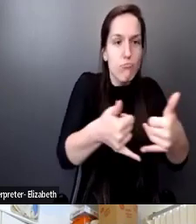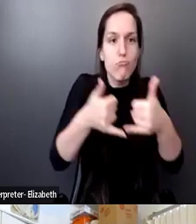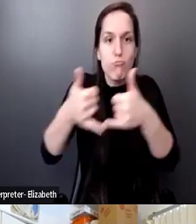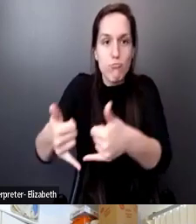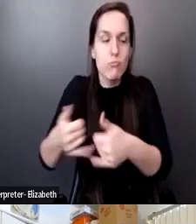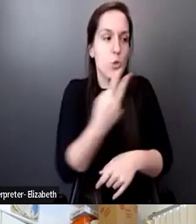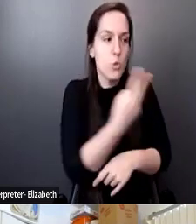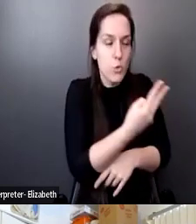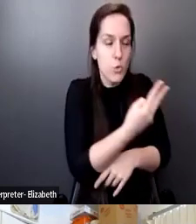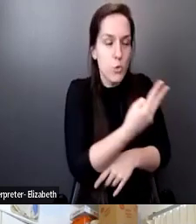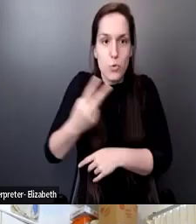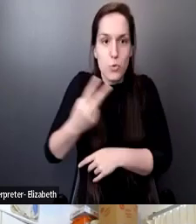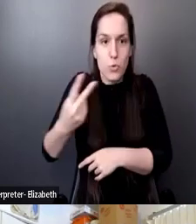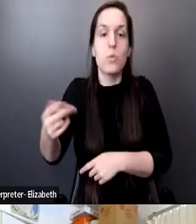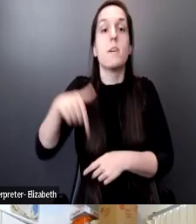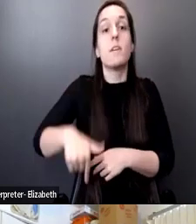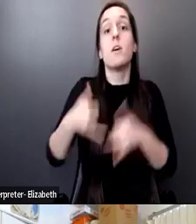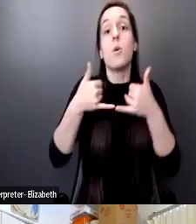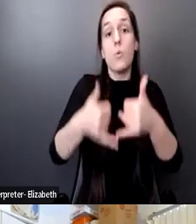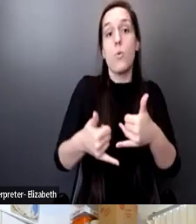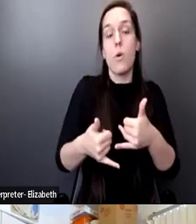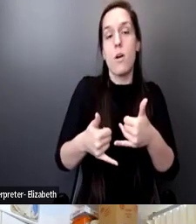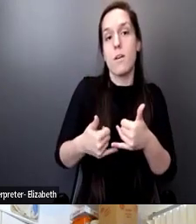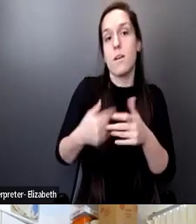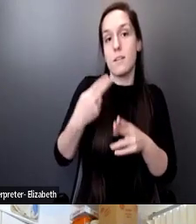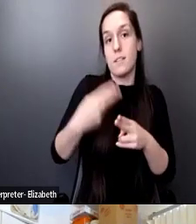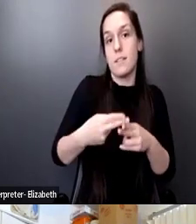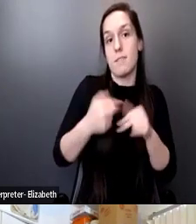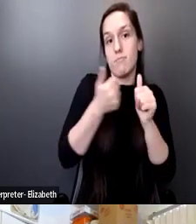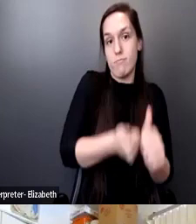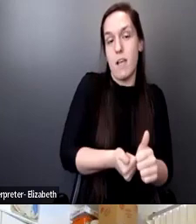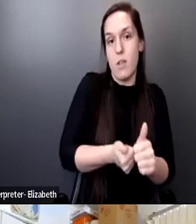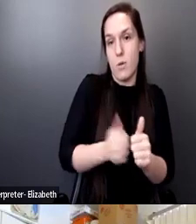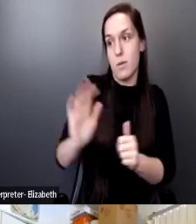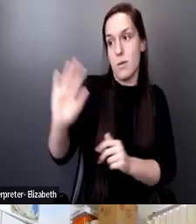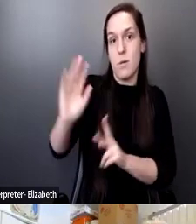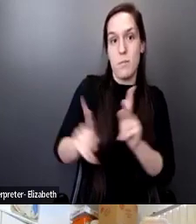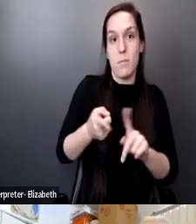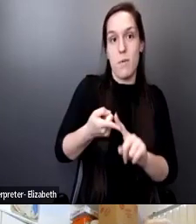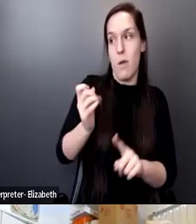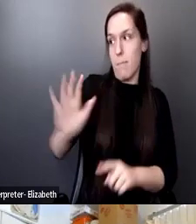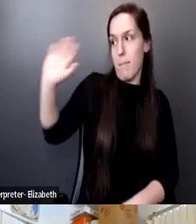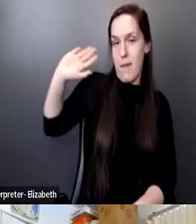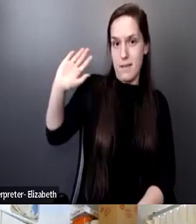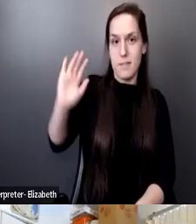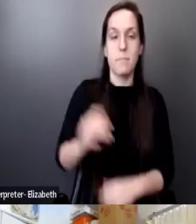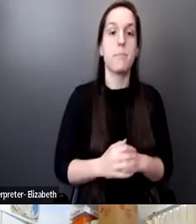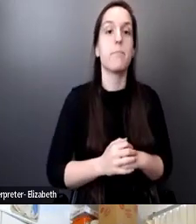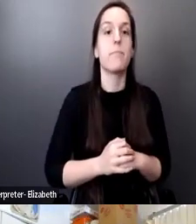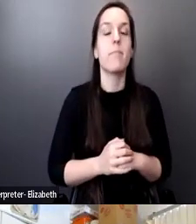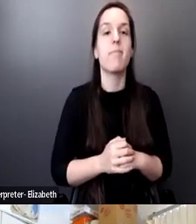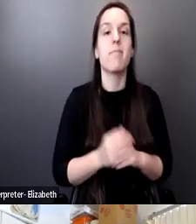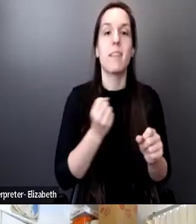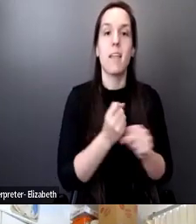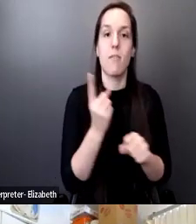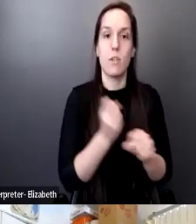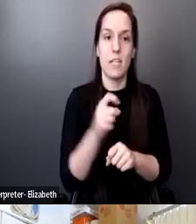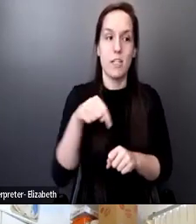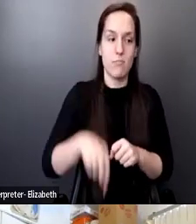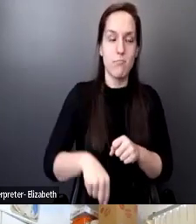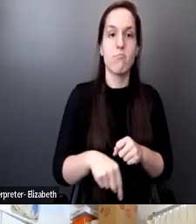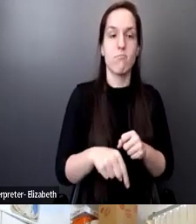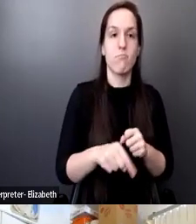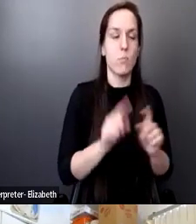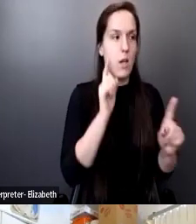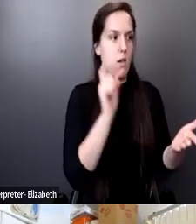are named after our ancestors, people who have passed. And we find different people that come to